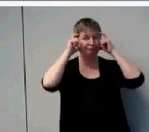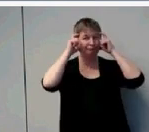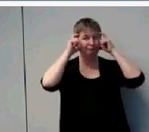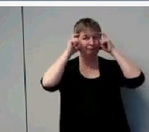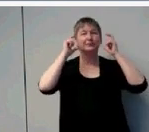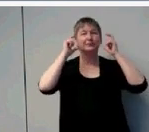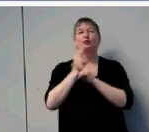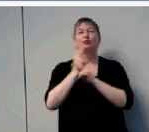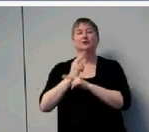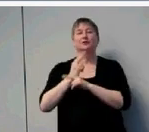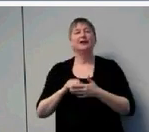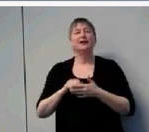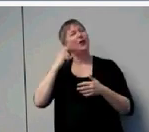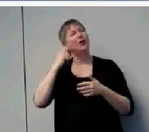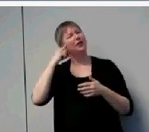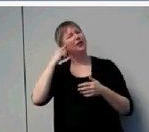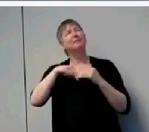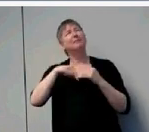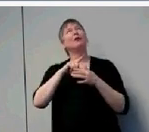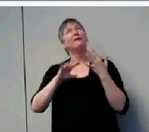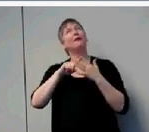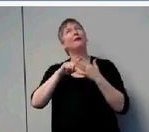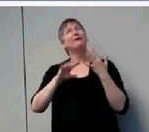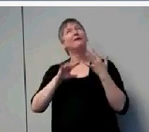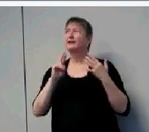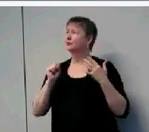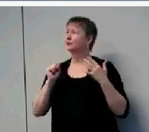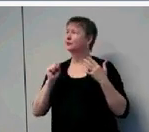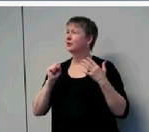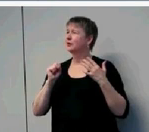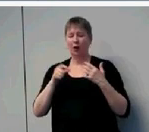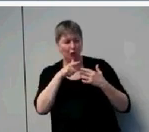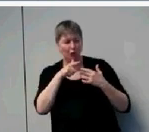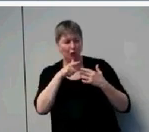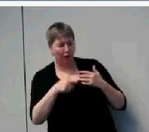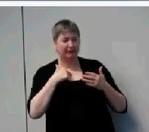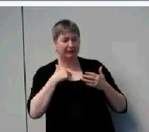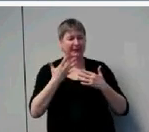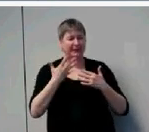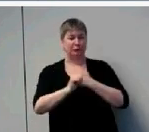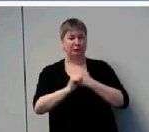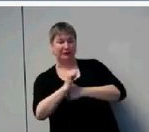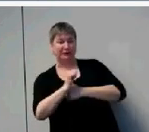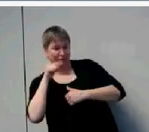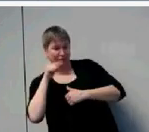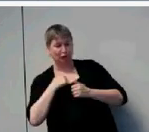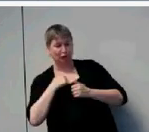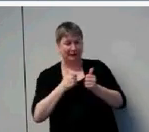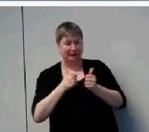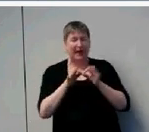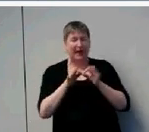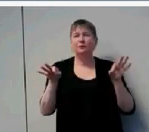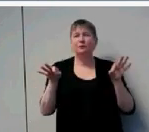about these factors when we think about who's at risk for language delays. Does being a consistently